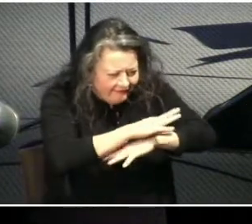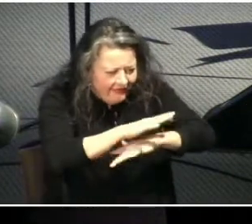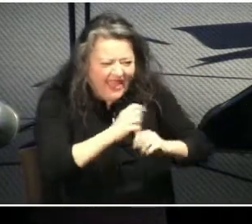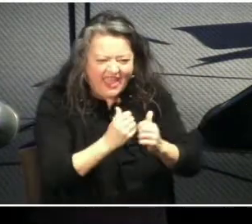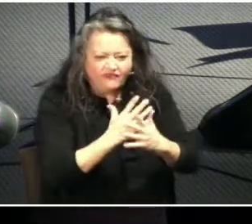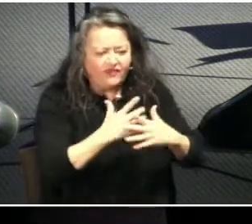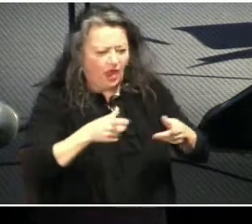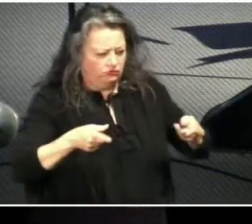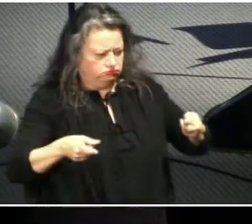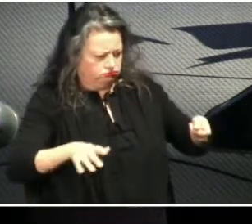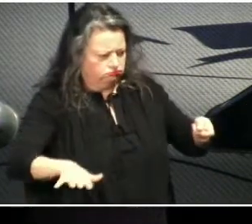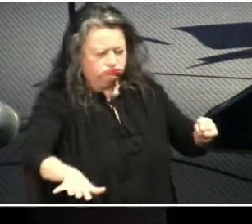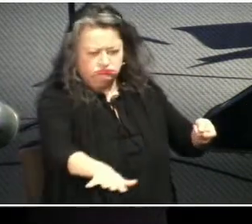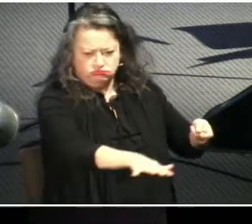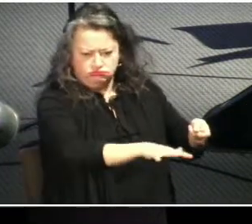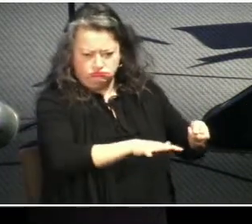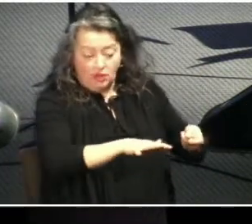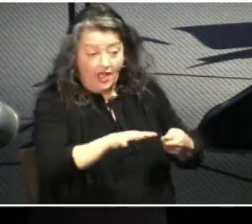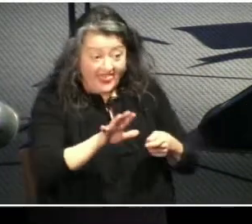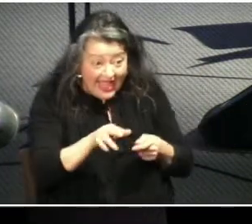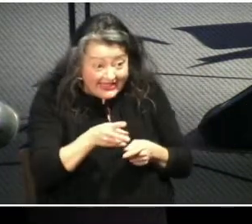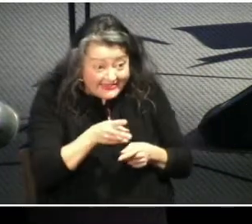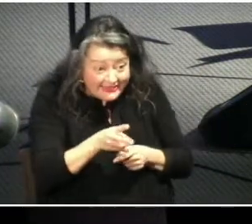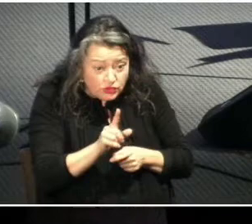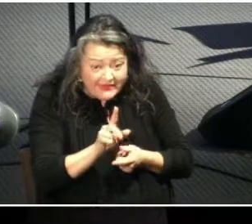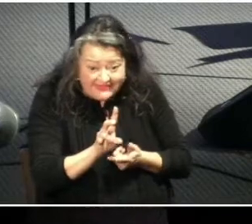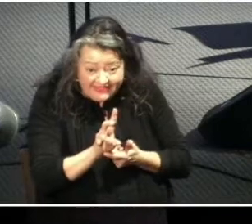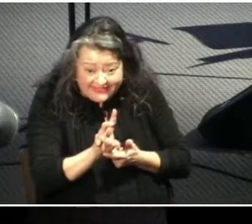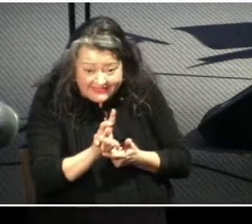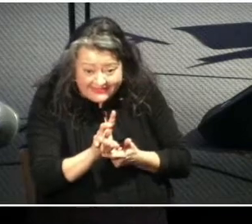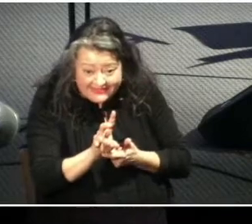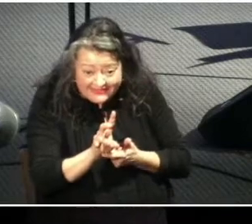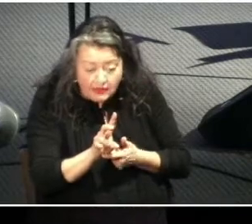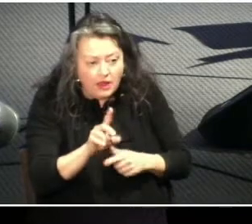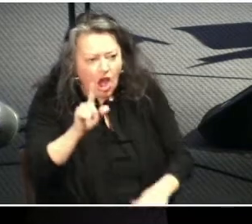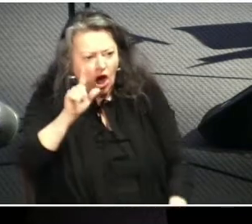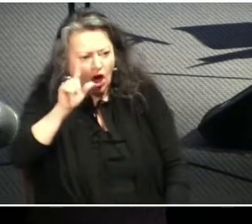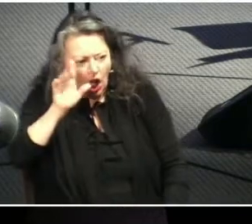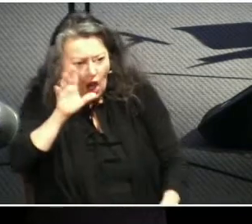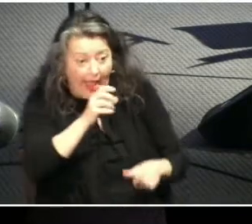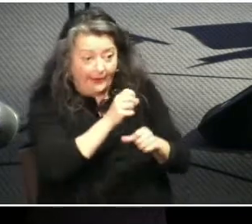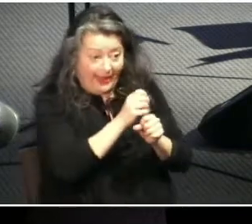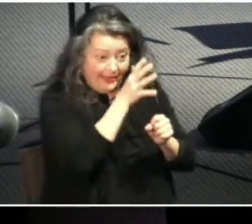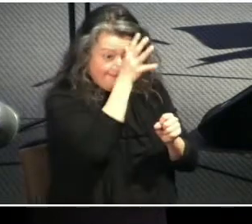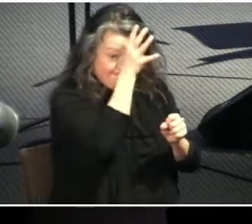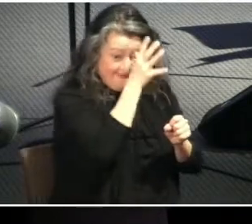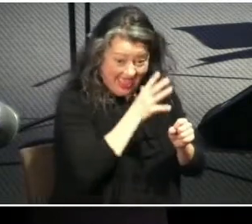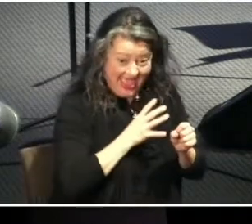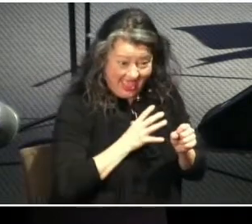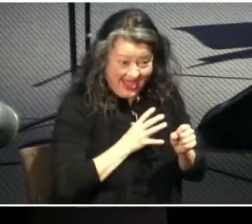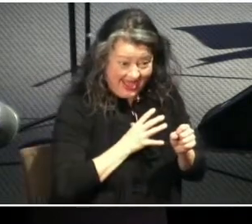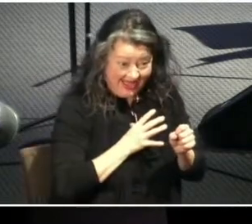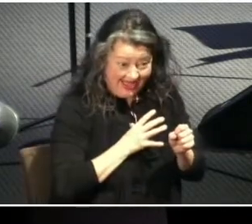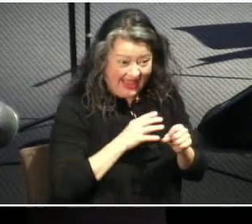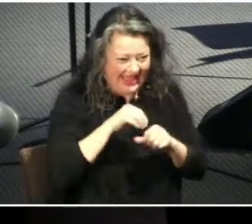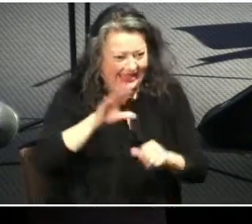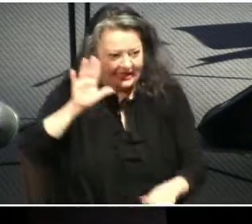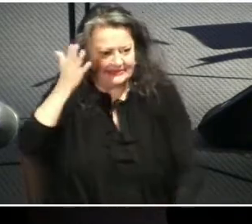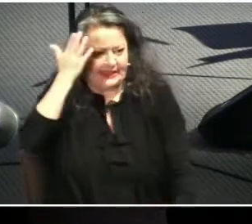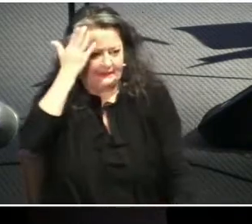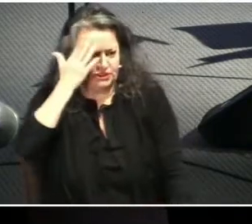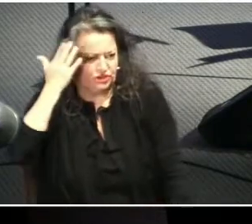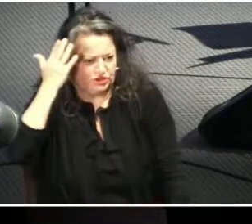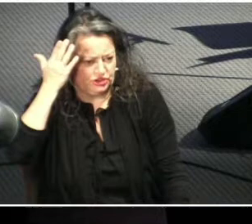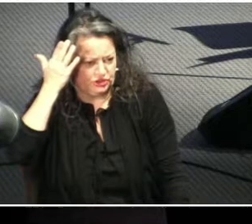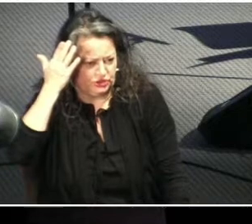earth so god verse 27 genesis 1 so god created man in his own image in the image of